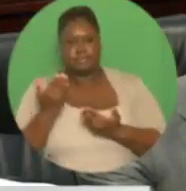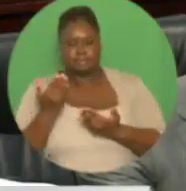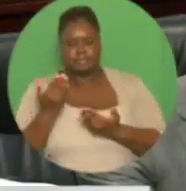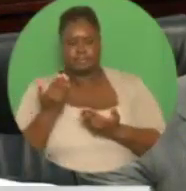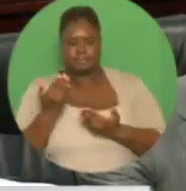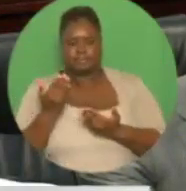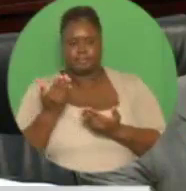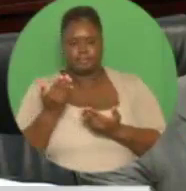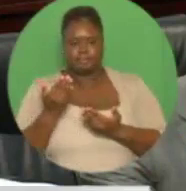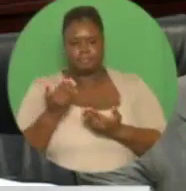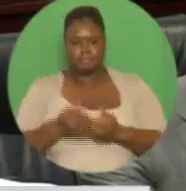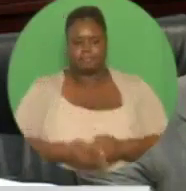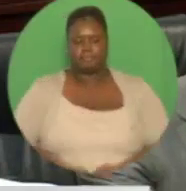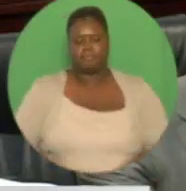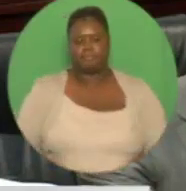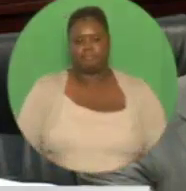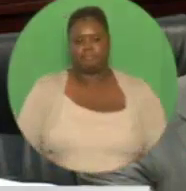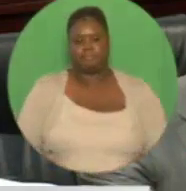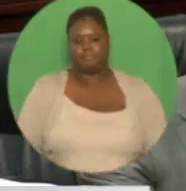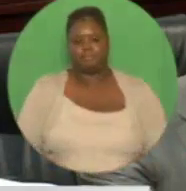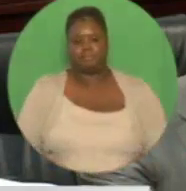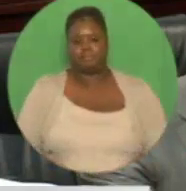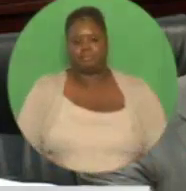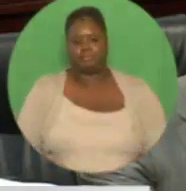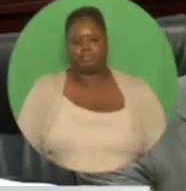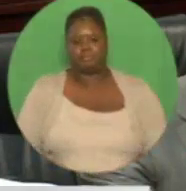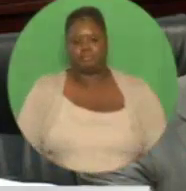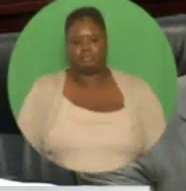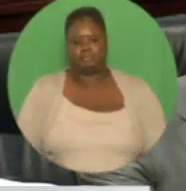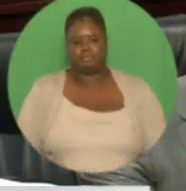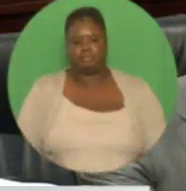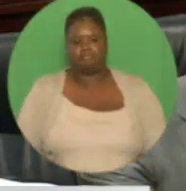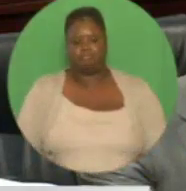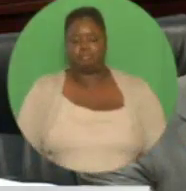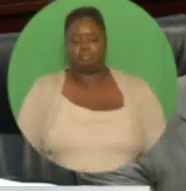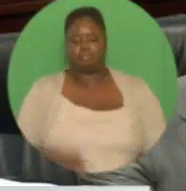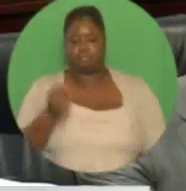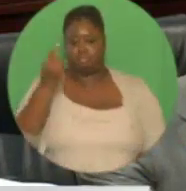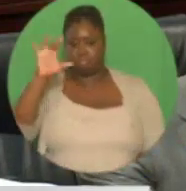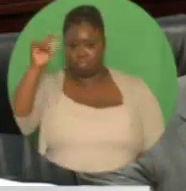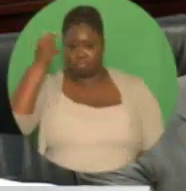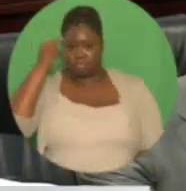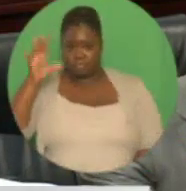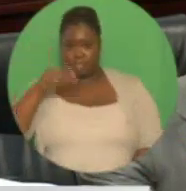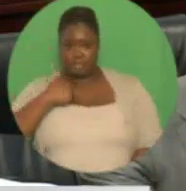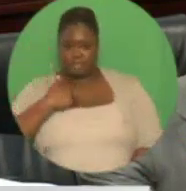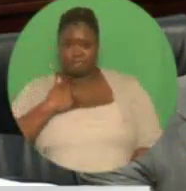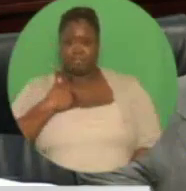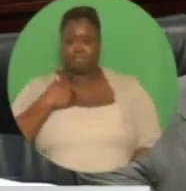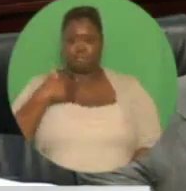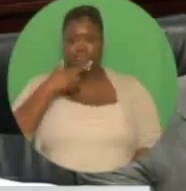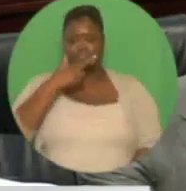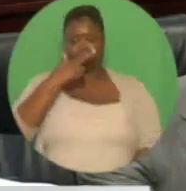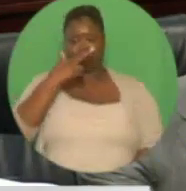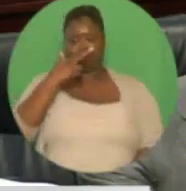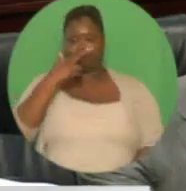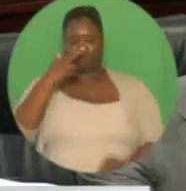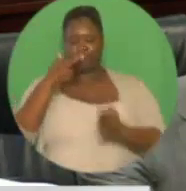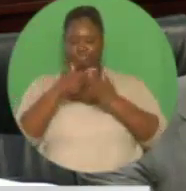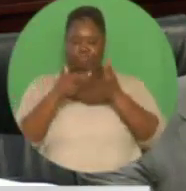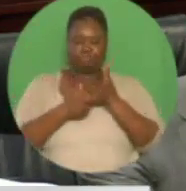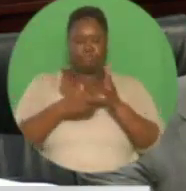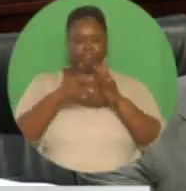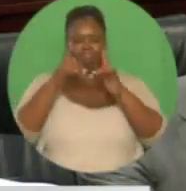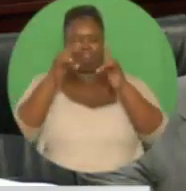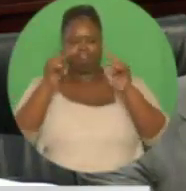housing units in accordance with the specifications and guidelines laid out for the housing construction incentive